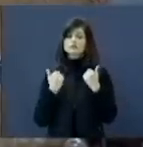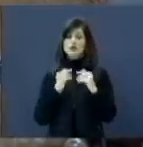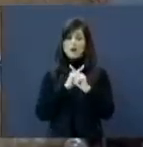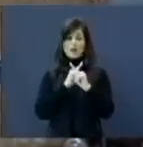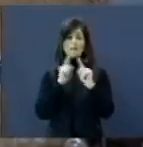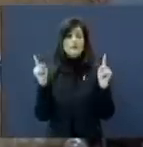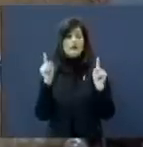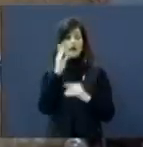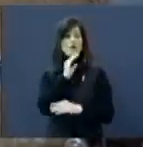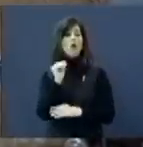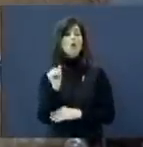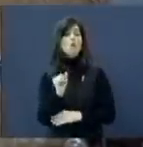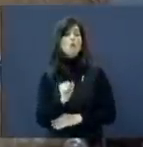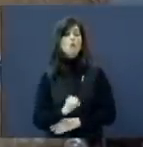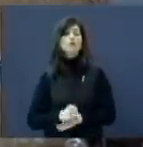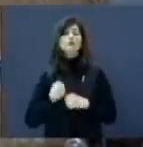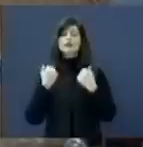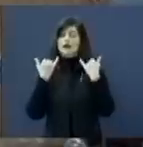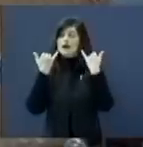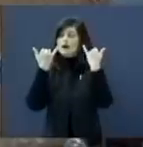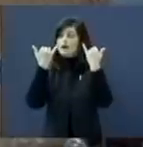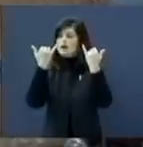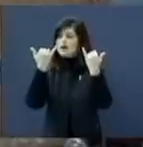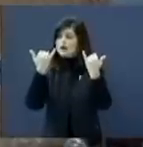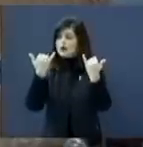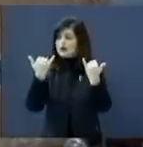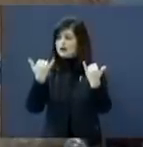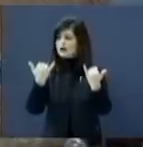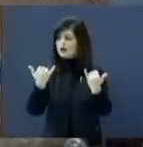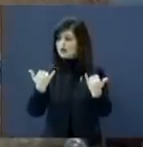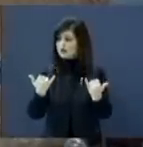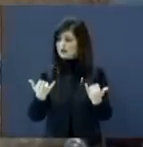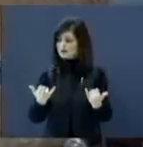Oh, but I'm older now